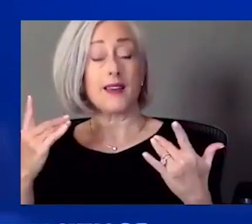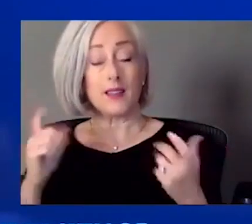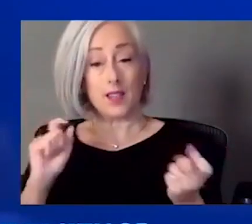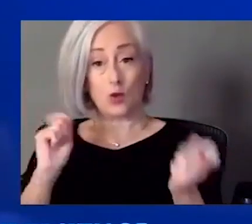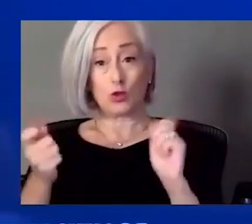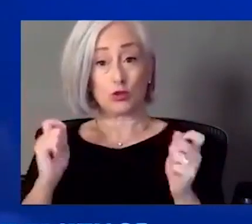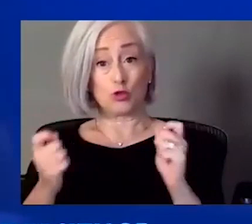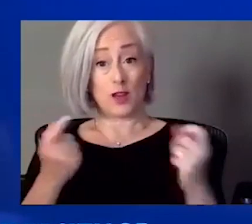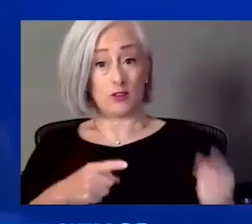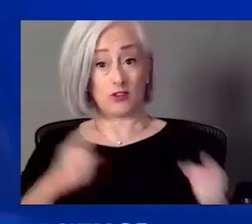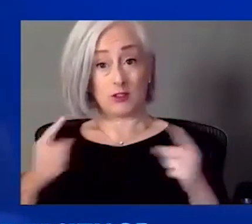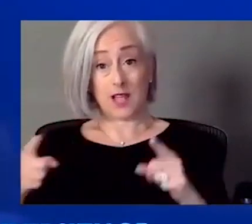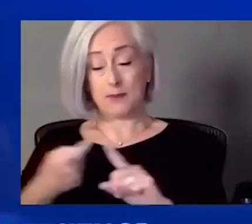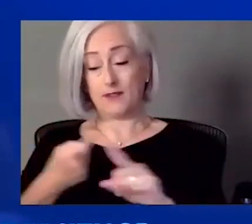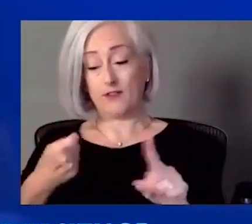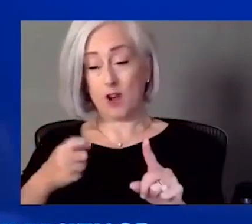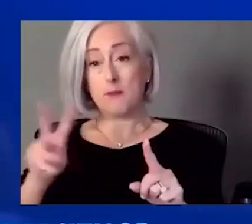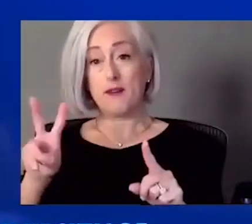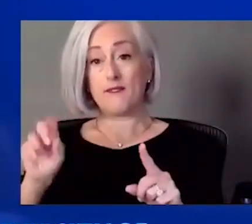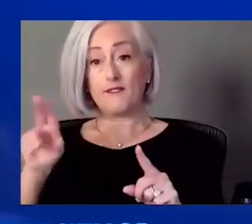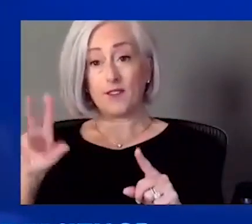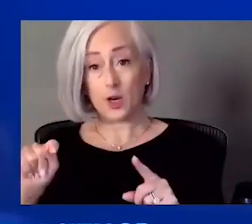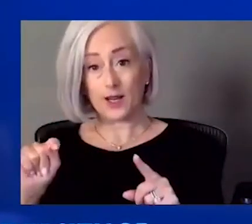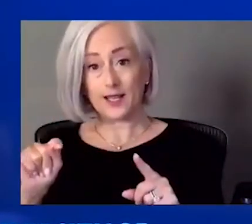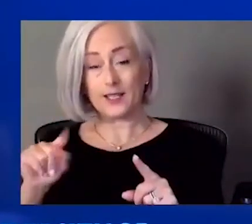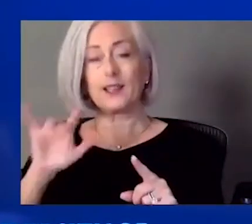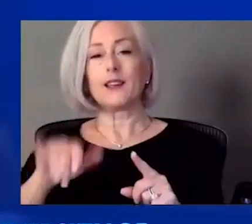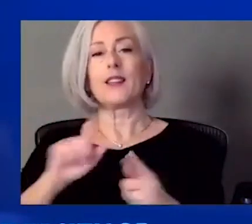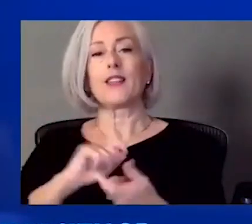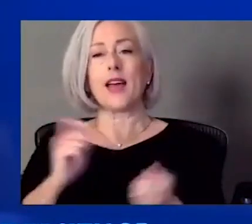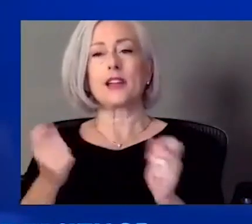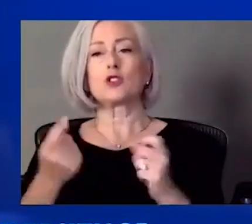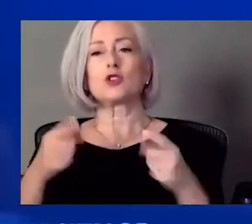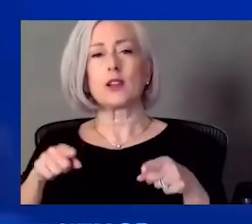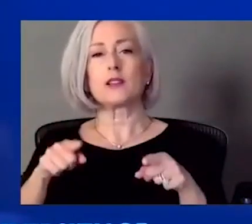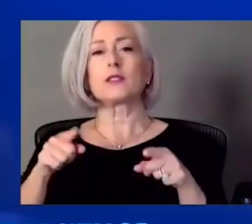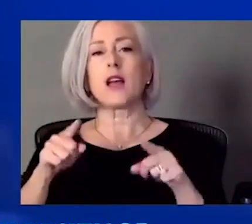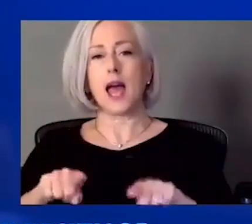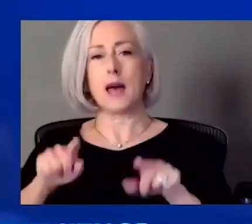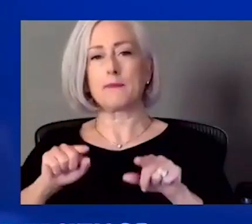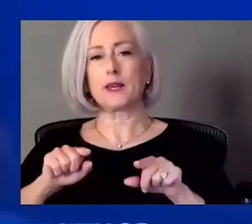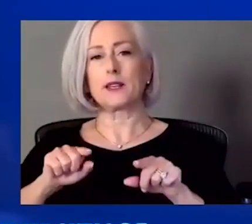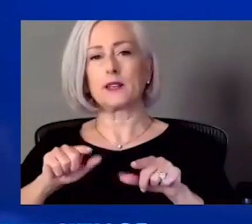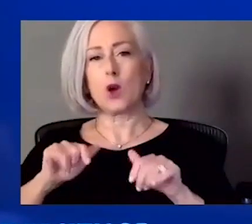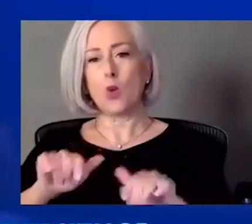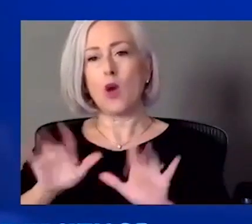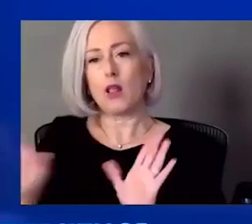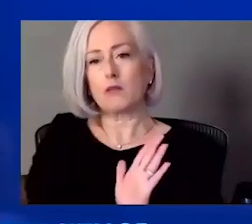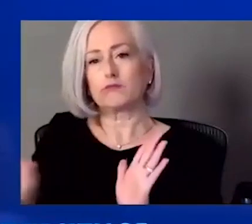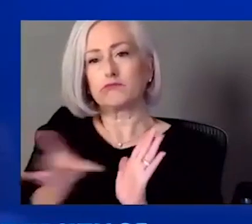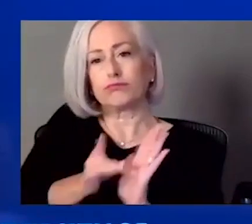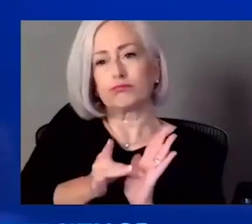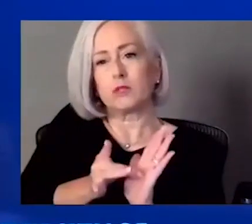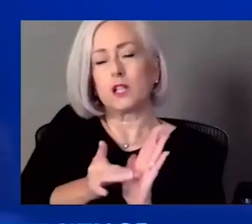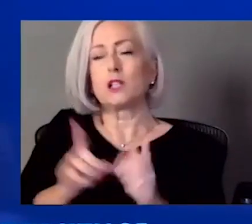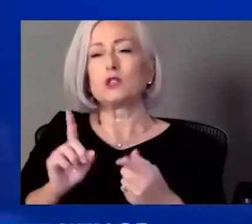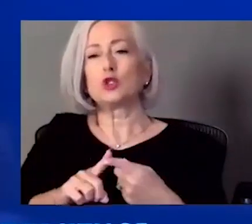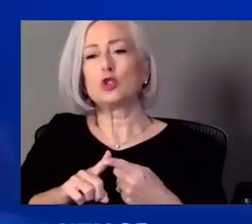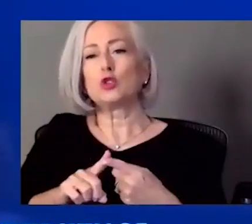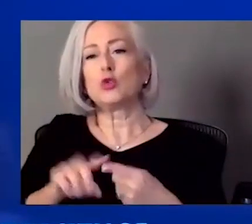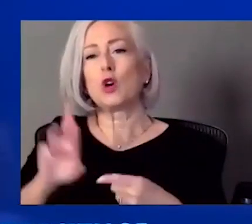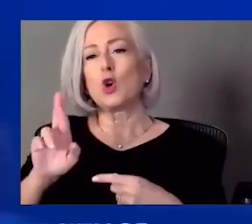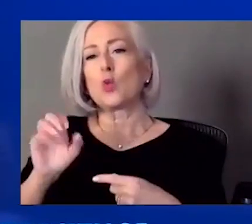a lot of those changes are occurring in that area that binds to the receptor on your body. But there are